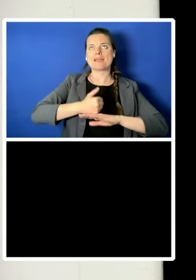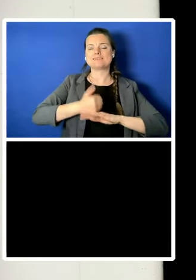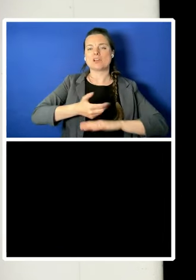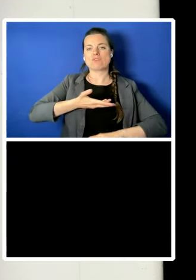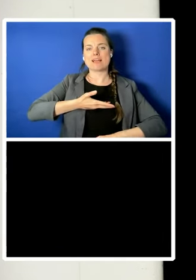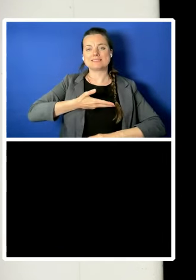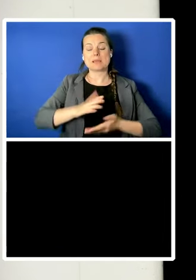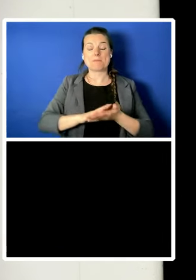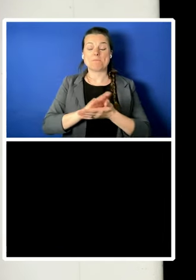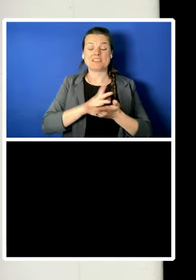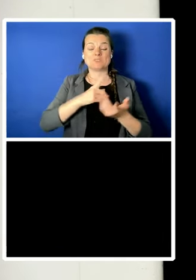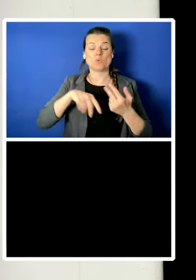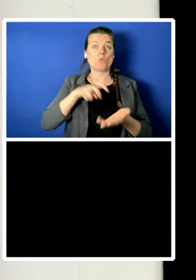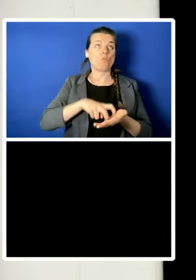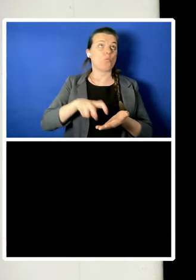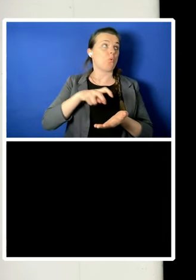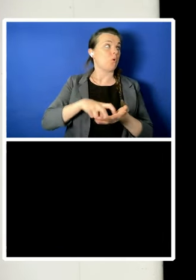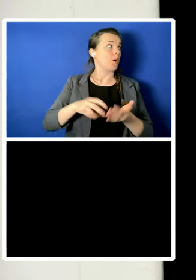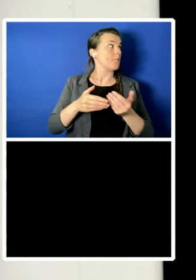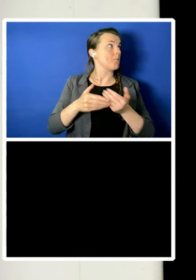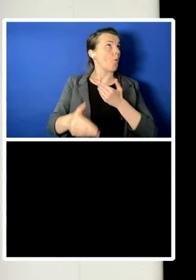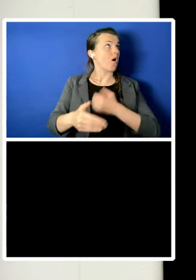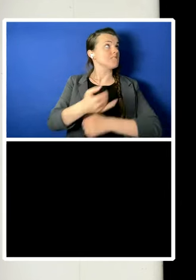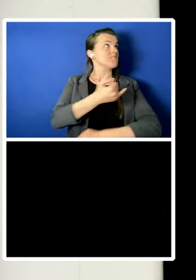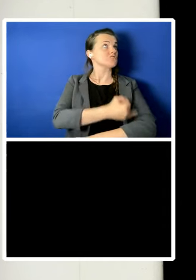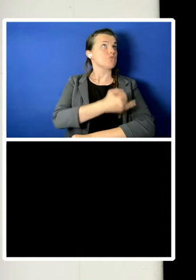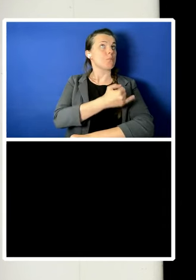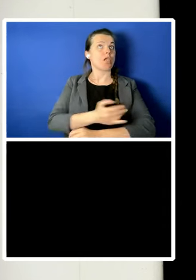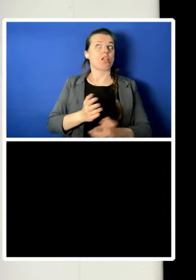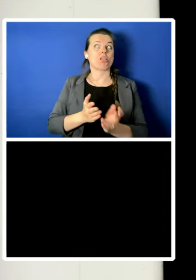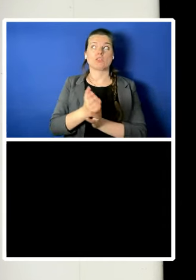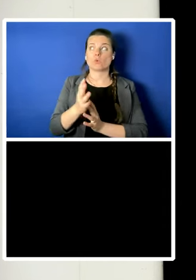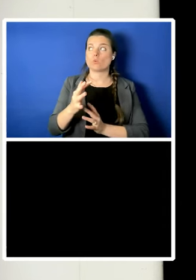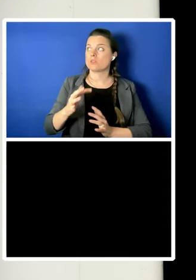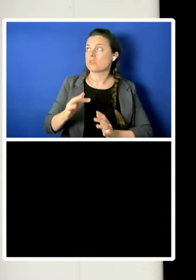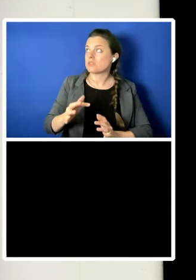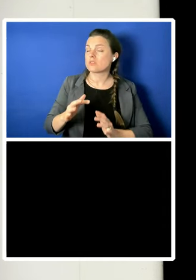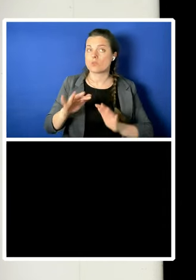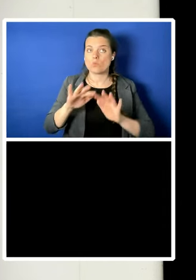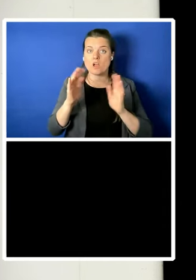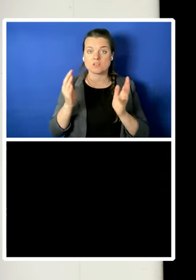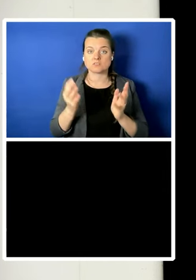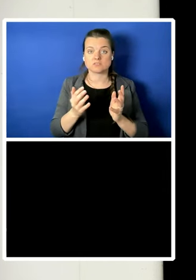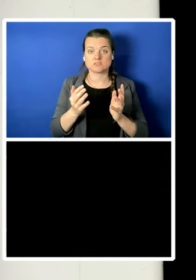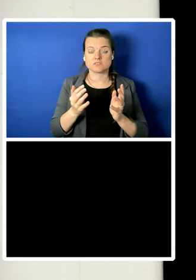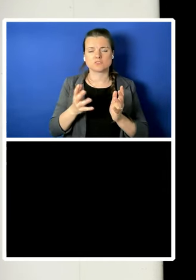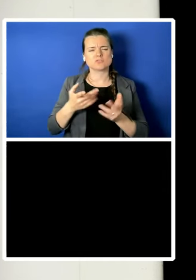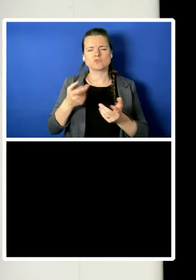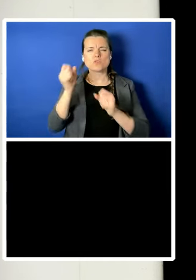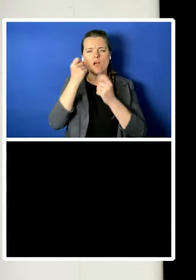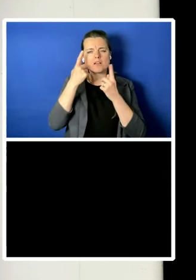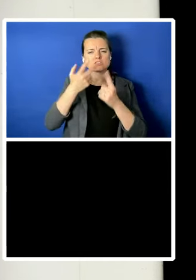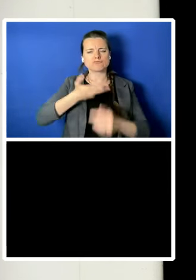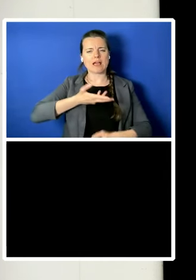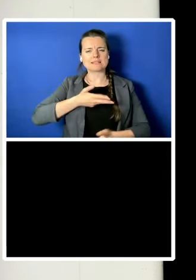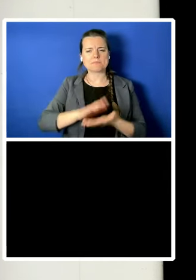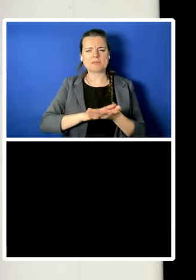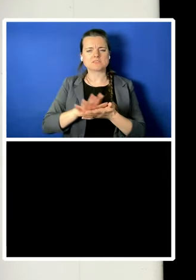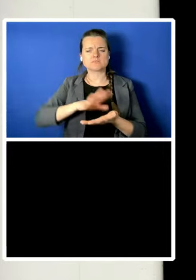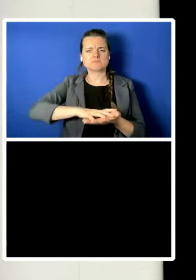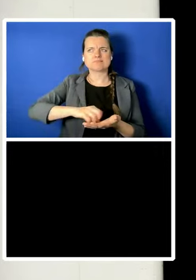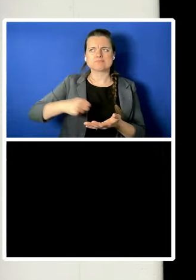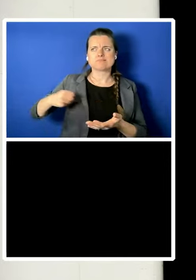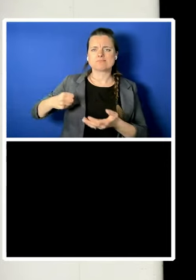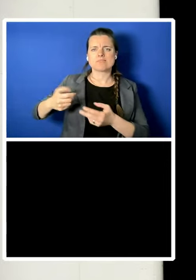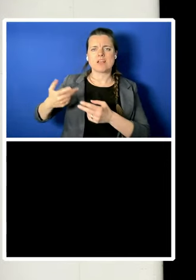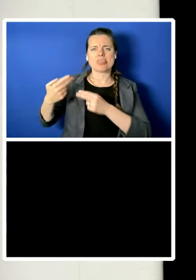more vulnerably in the world. It is to be robbed of a human heritage as important as